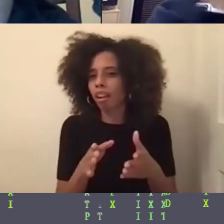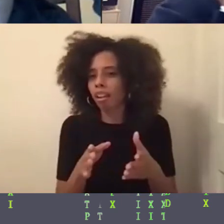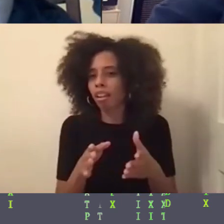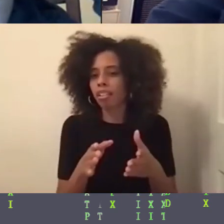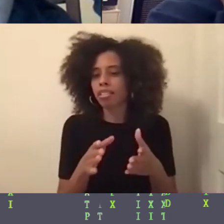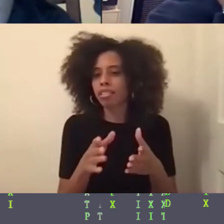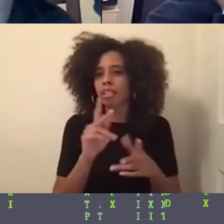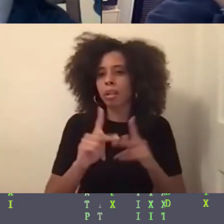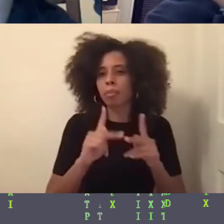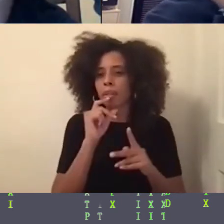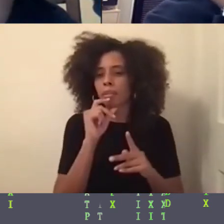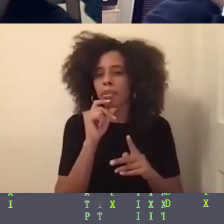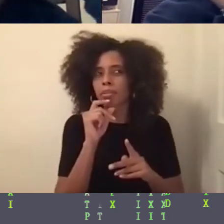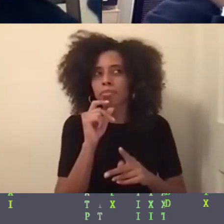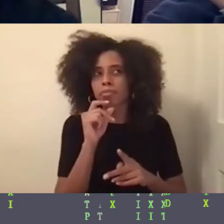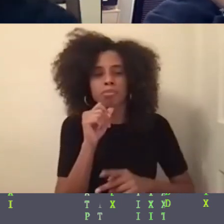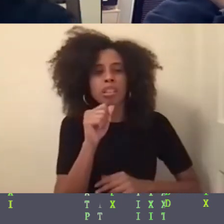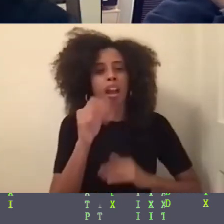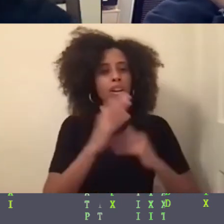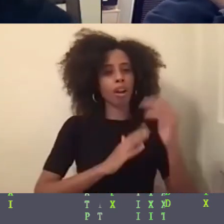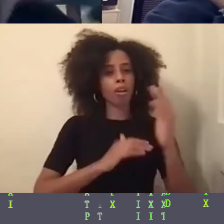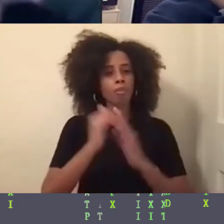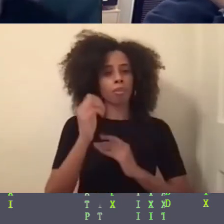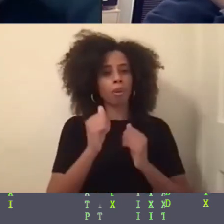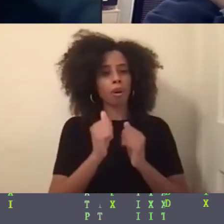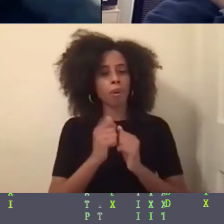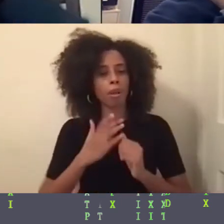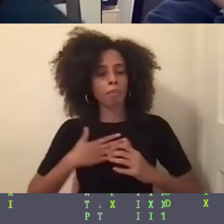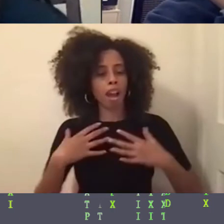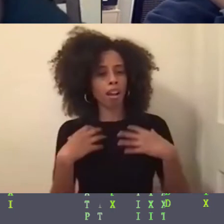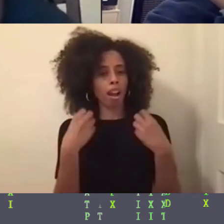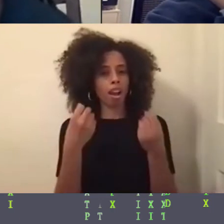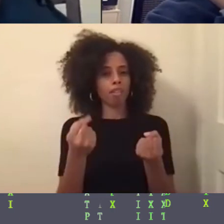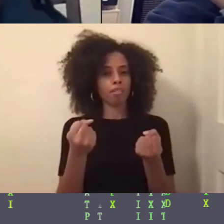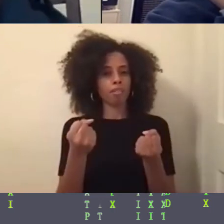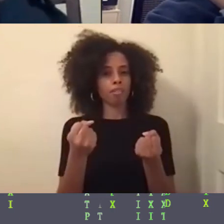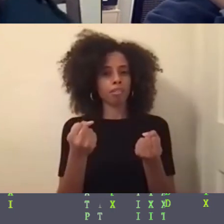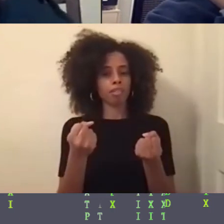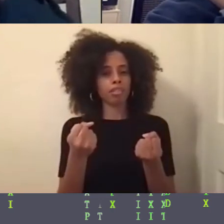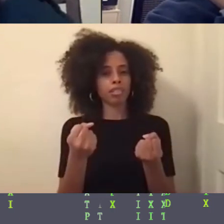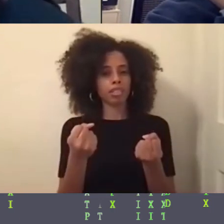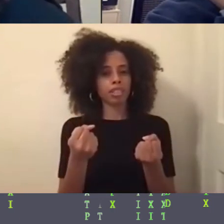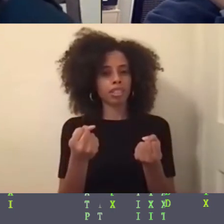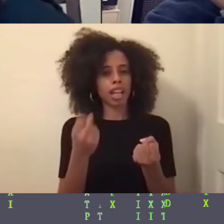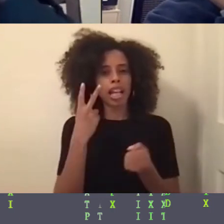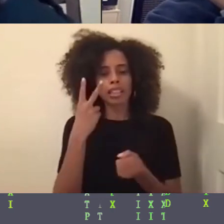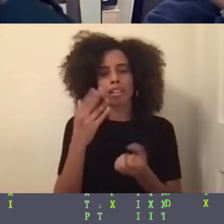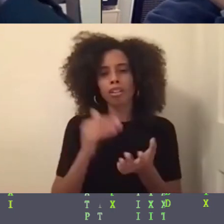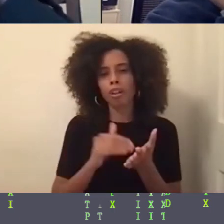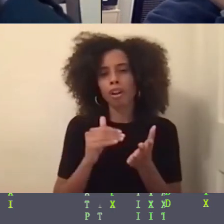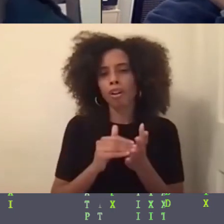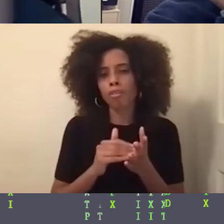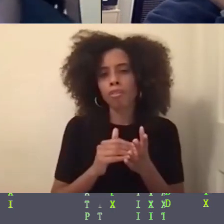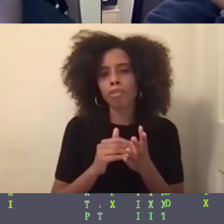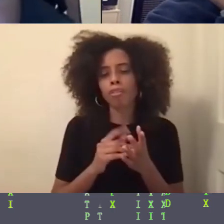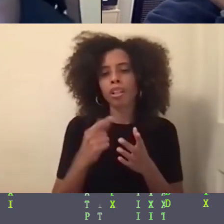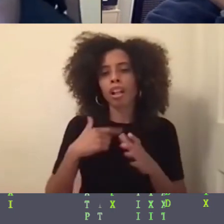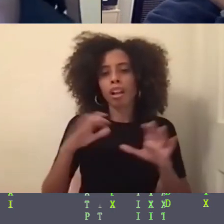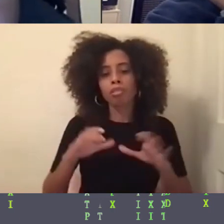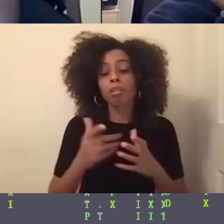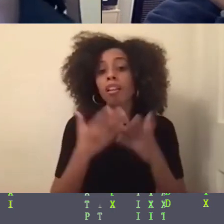confidence in who I am, despite, say, marginalization. I see this a lot, too, when I do I do a lot of equity work as well.